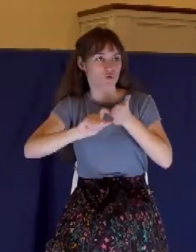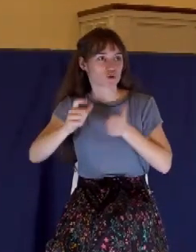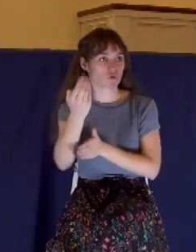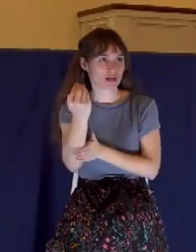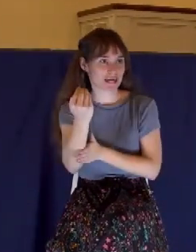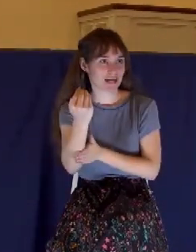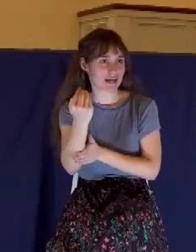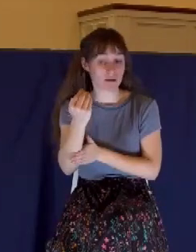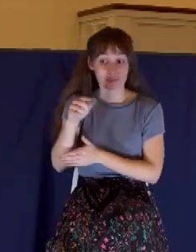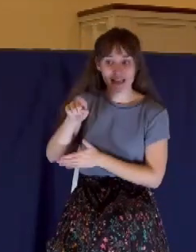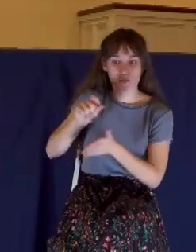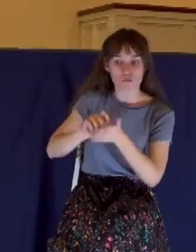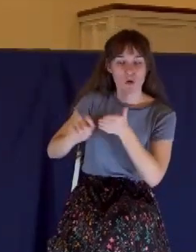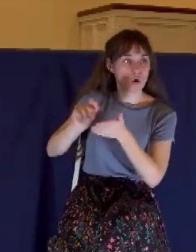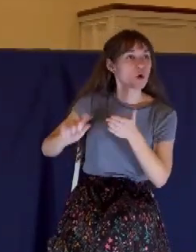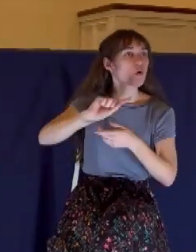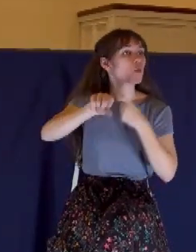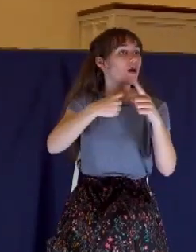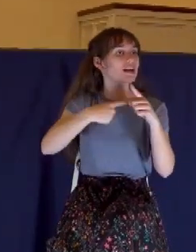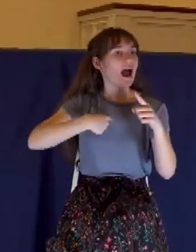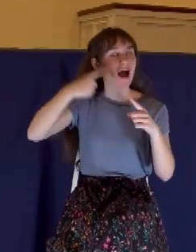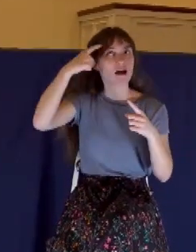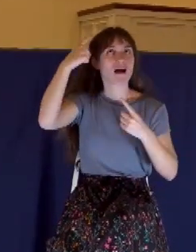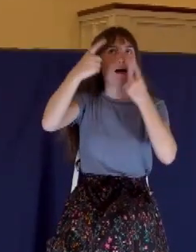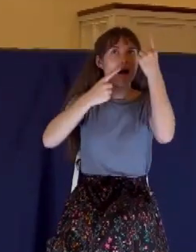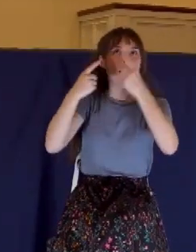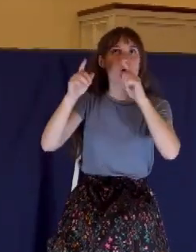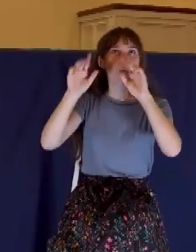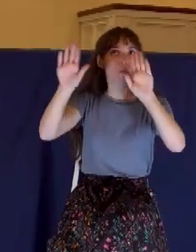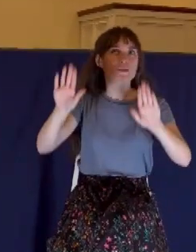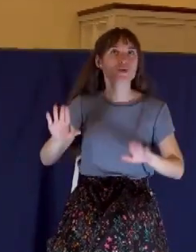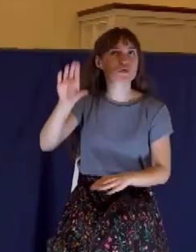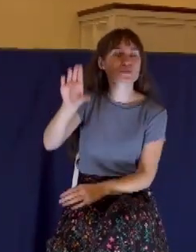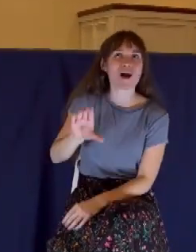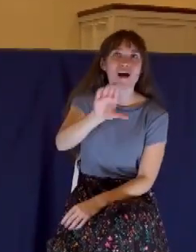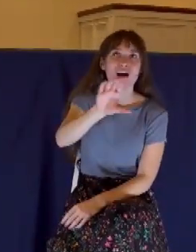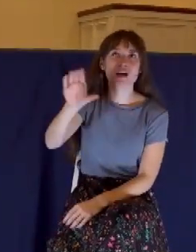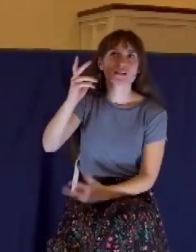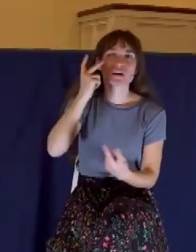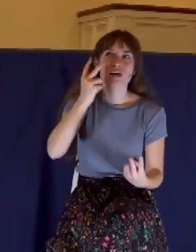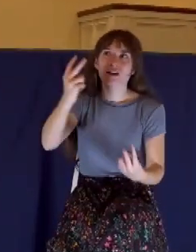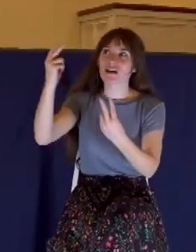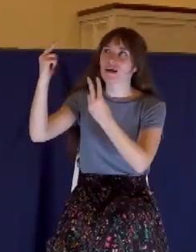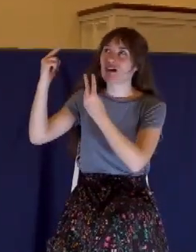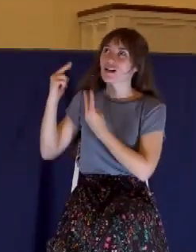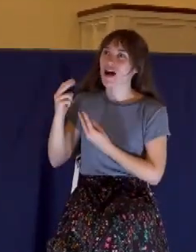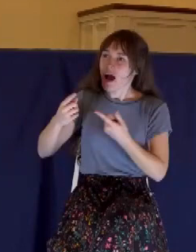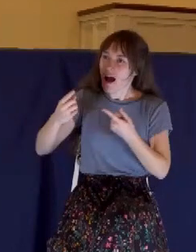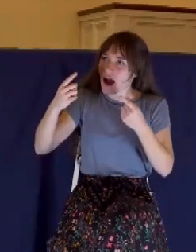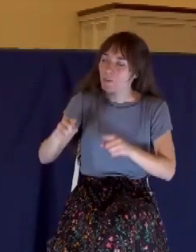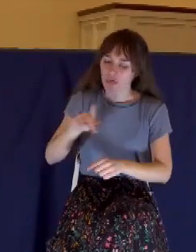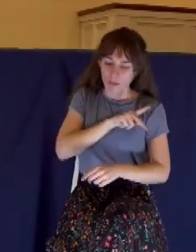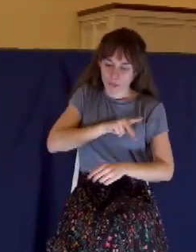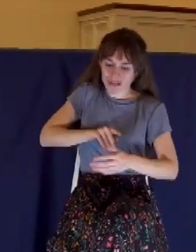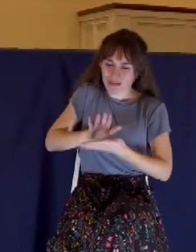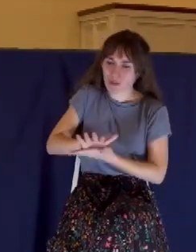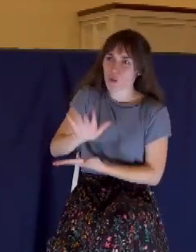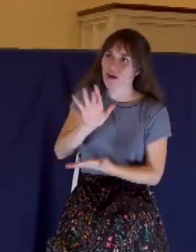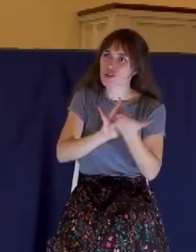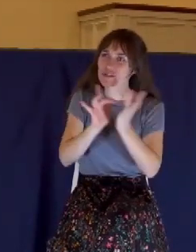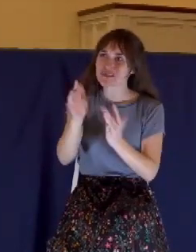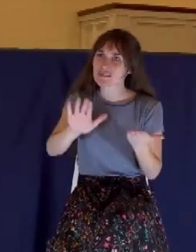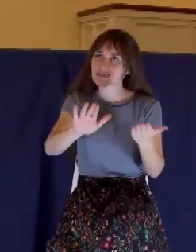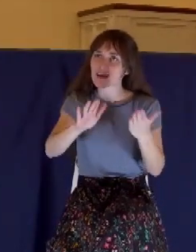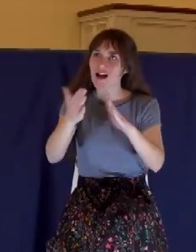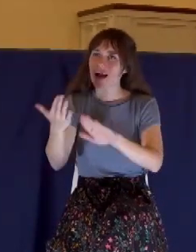words, when I survey the wondrous cross on which the prince of glory died, my riches gain I count but loss and pour contempt